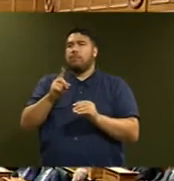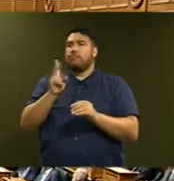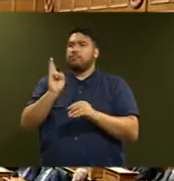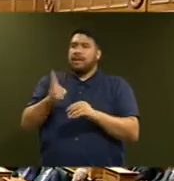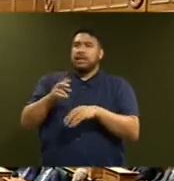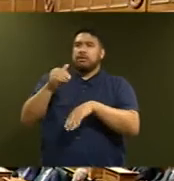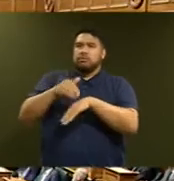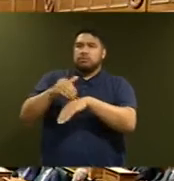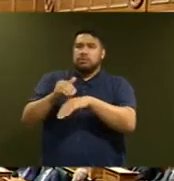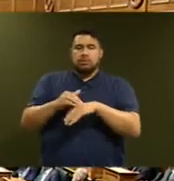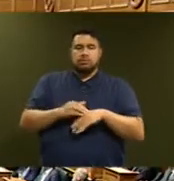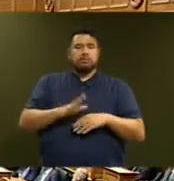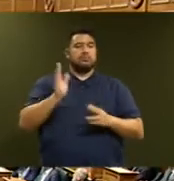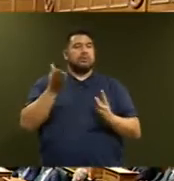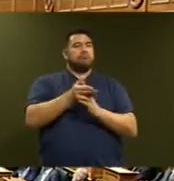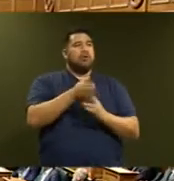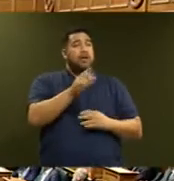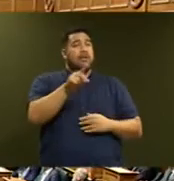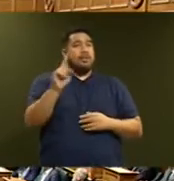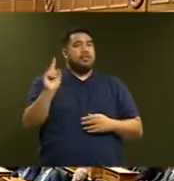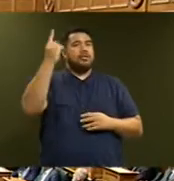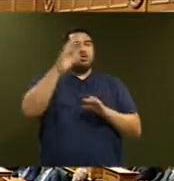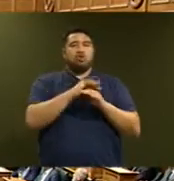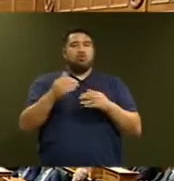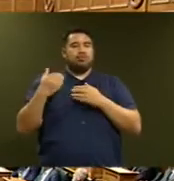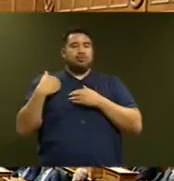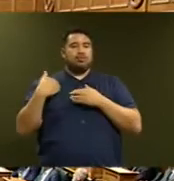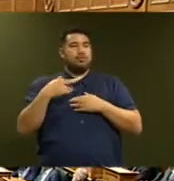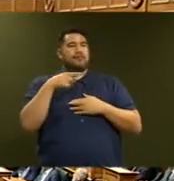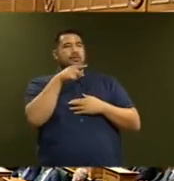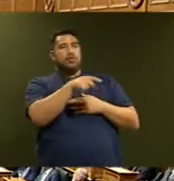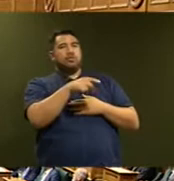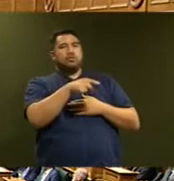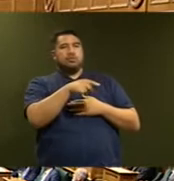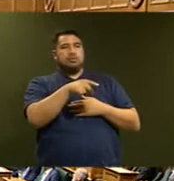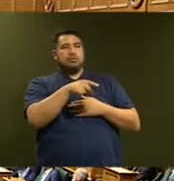The Minister is not responsible Mr Speaker for Mr Ball's views at all.